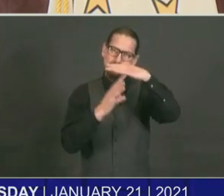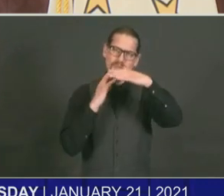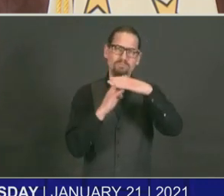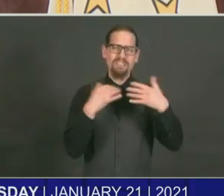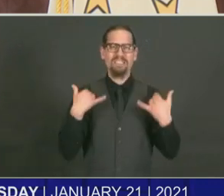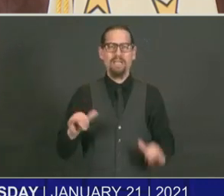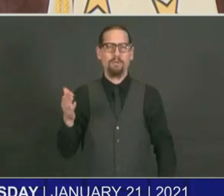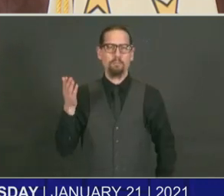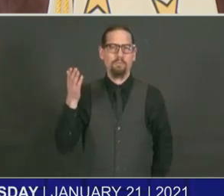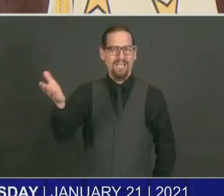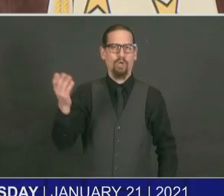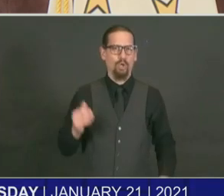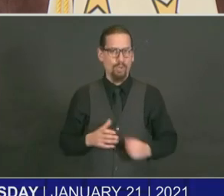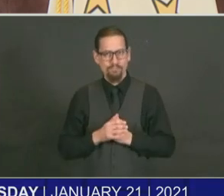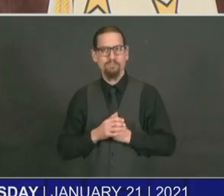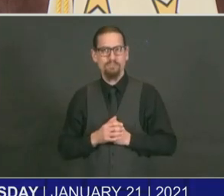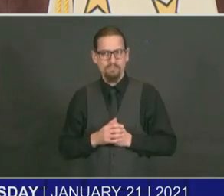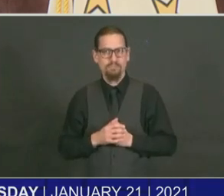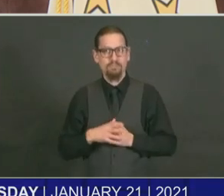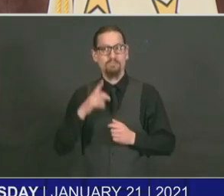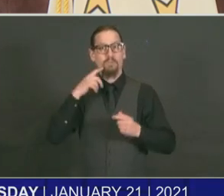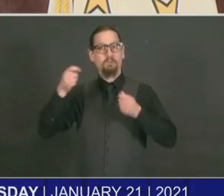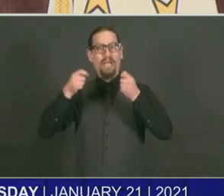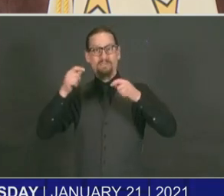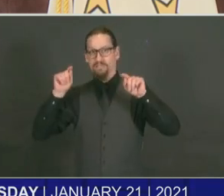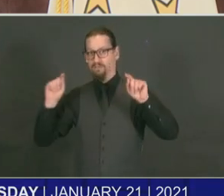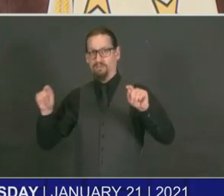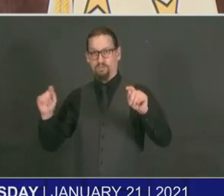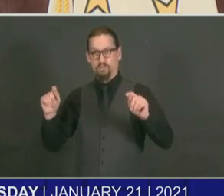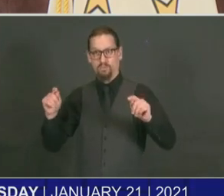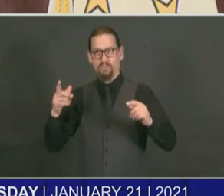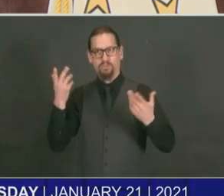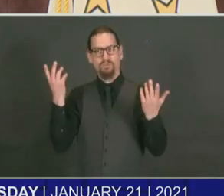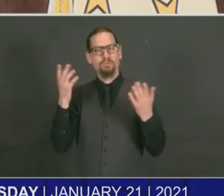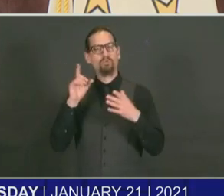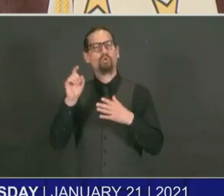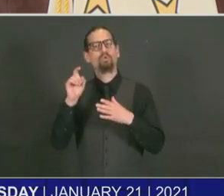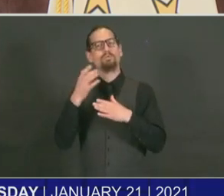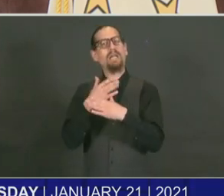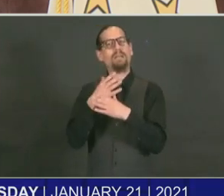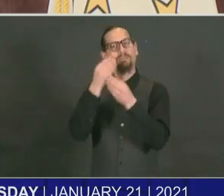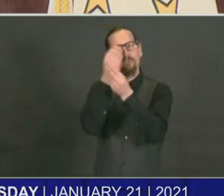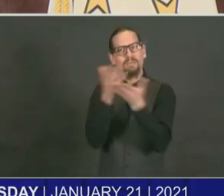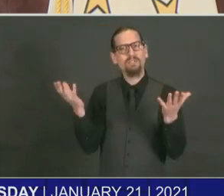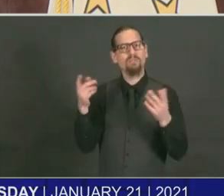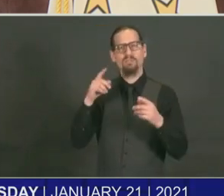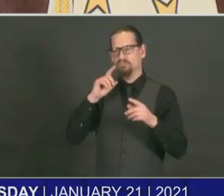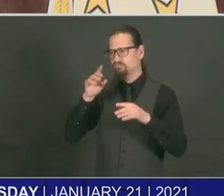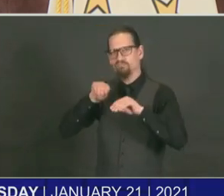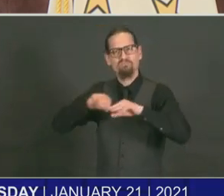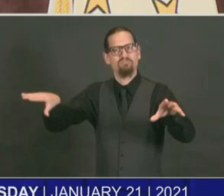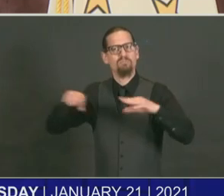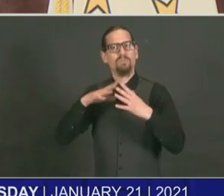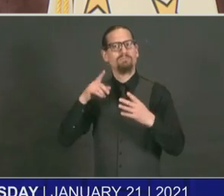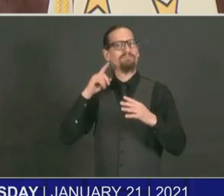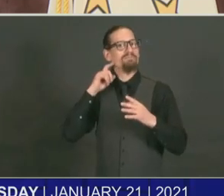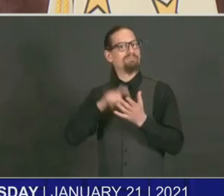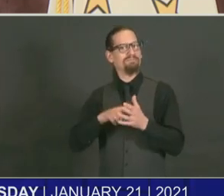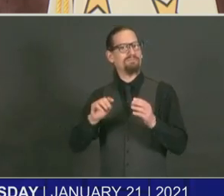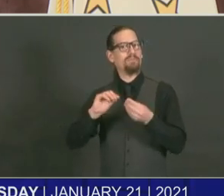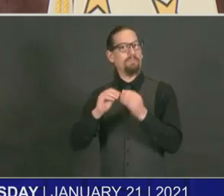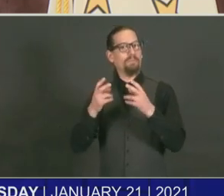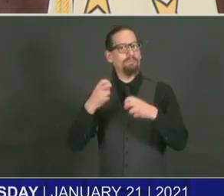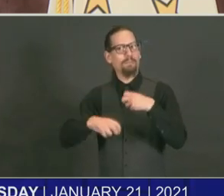employees or to the public that, in fact, the restaurant opening was delayed due to a non-reported COVID situation. Critically,